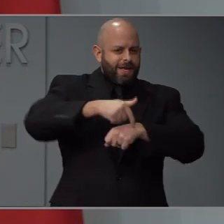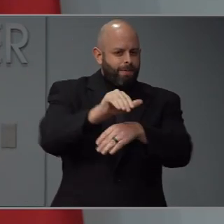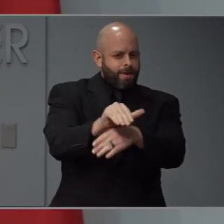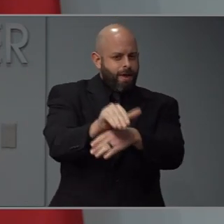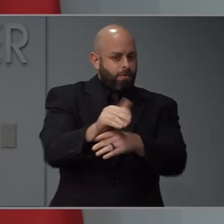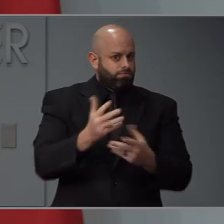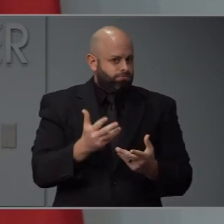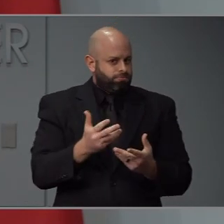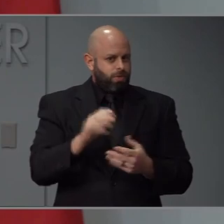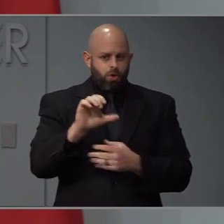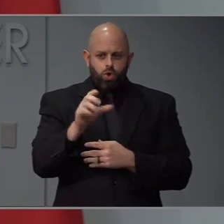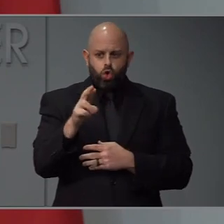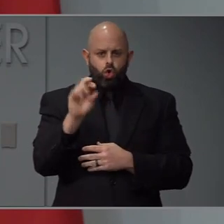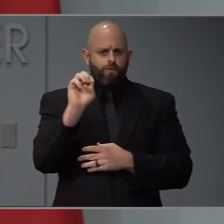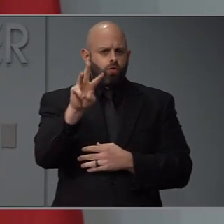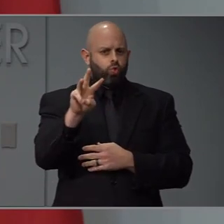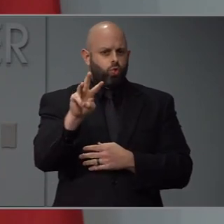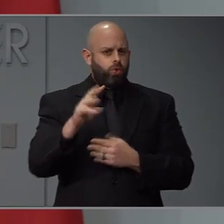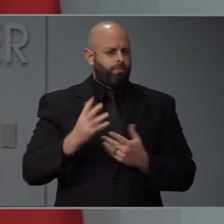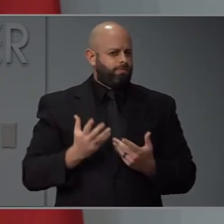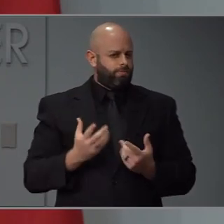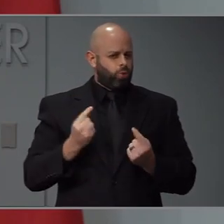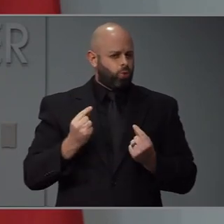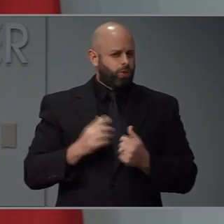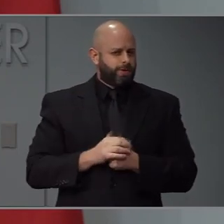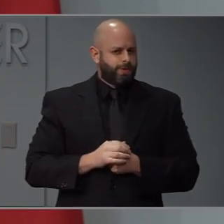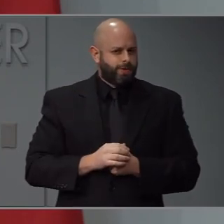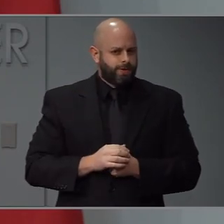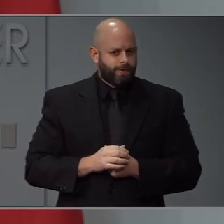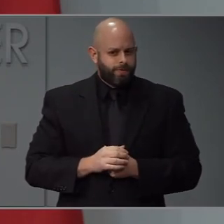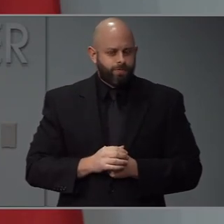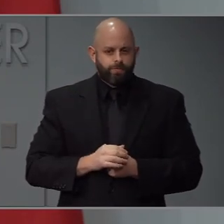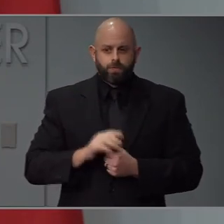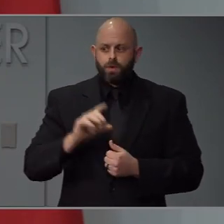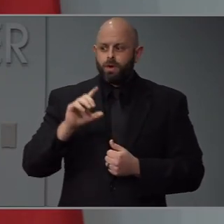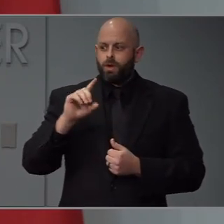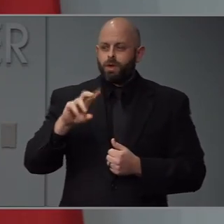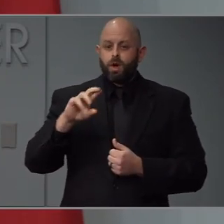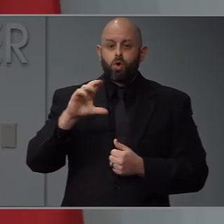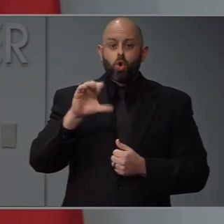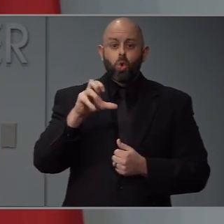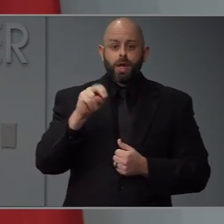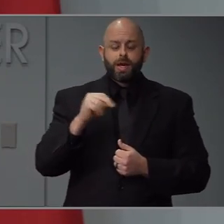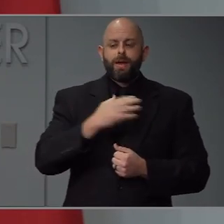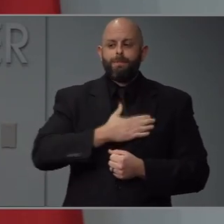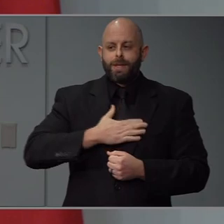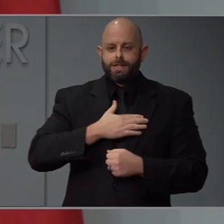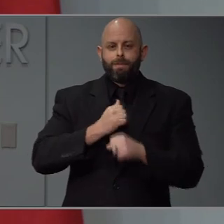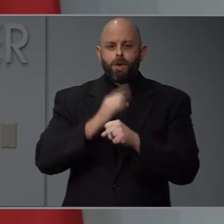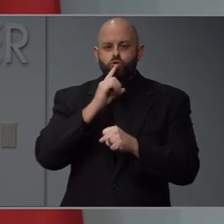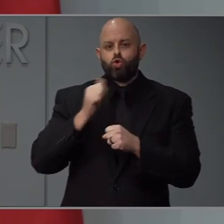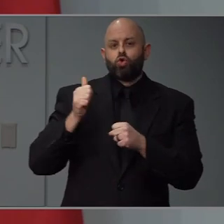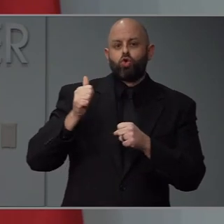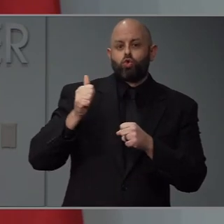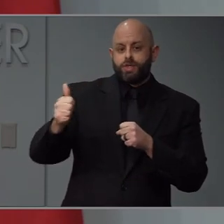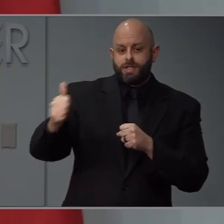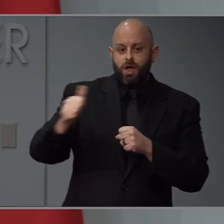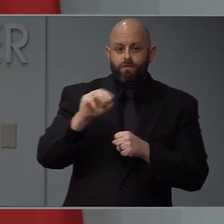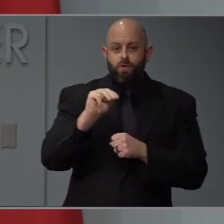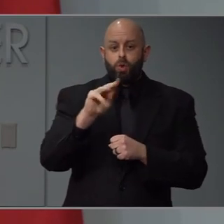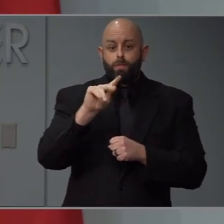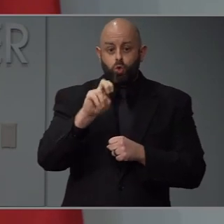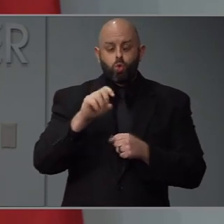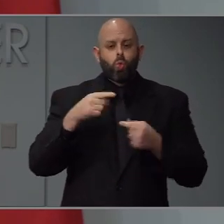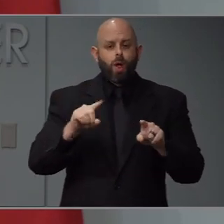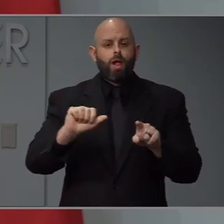throughout the state at some point? Again, I'm going to ask folks to make sure to put themselves on mute while others are asking questions,